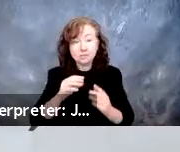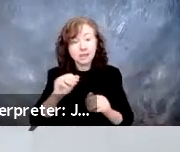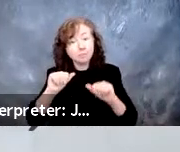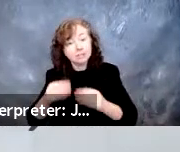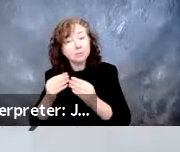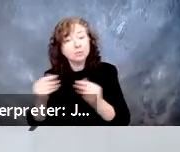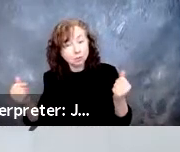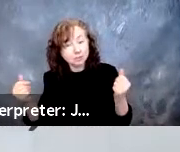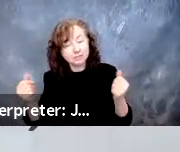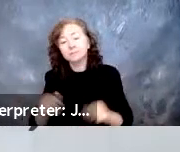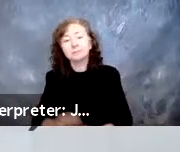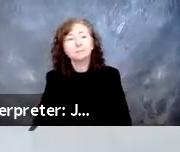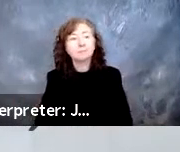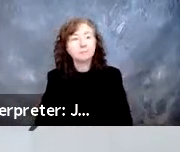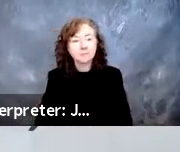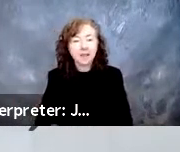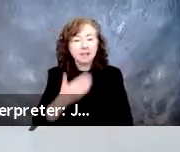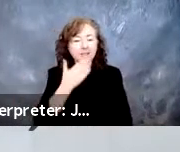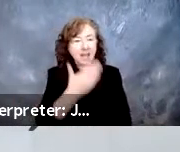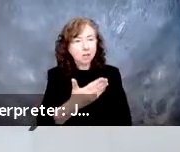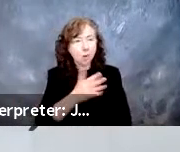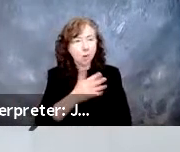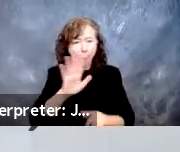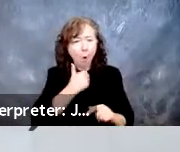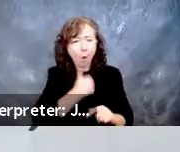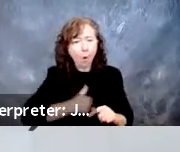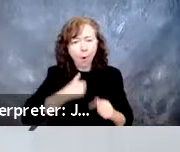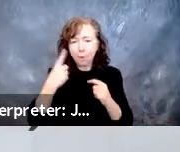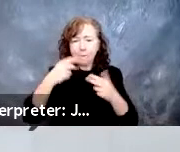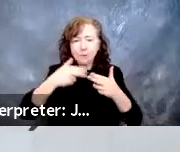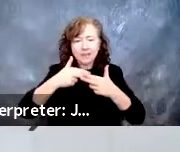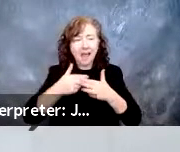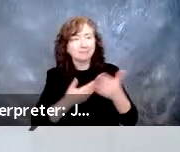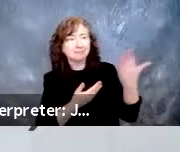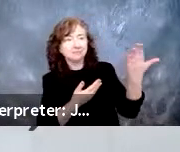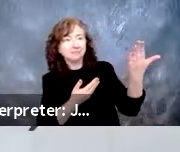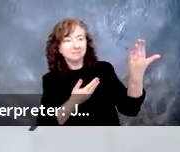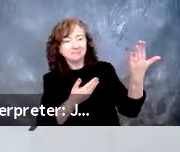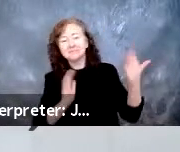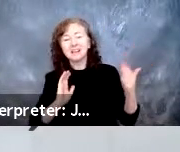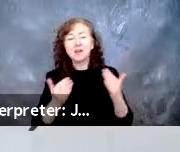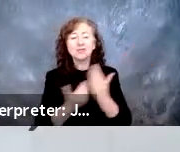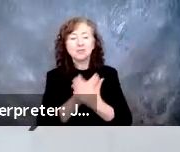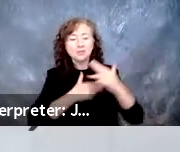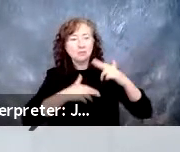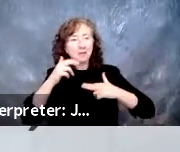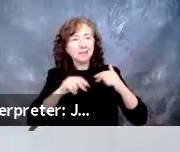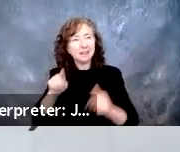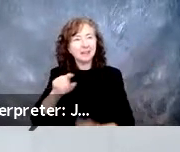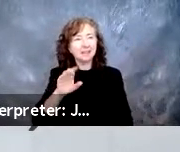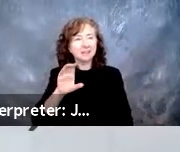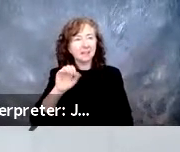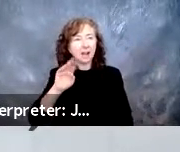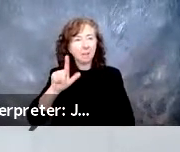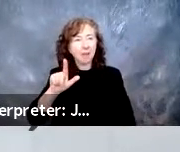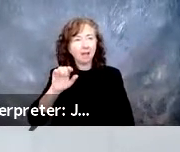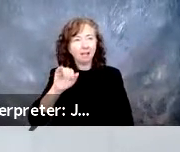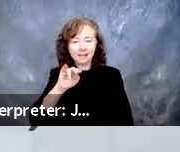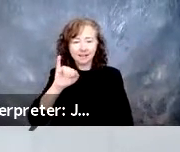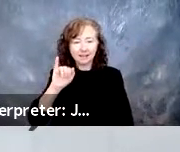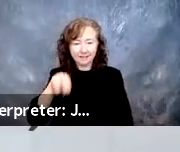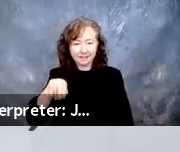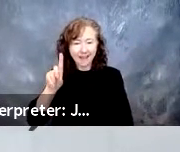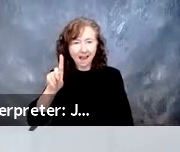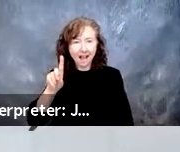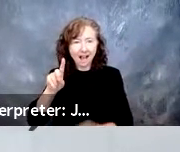Oh, one more slide. Sorry. This is our new BraunAbility Global Innovation Lab in Carmel, Indiana. You can see we actually had some